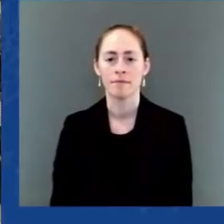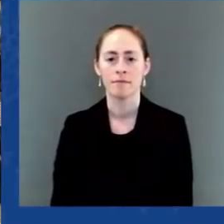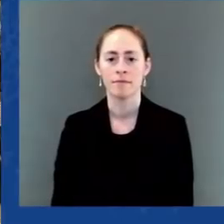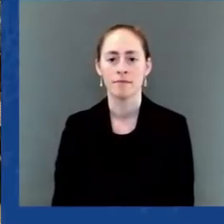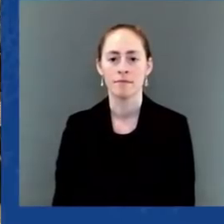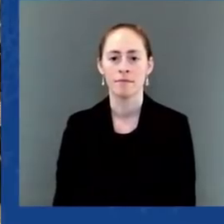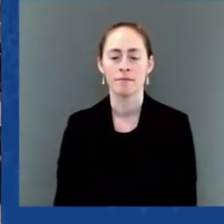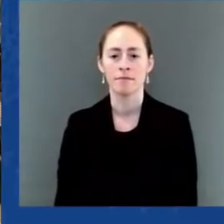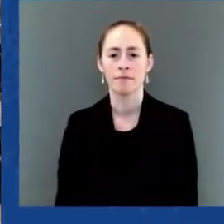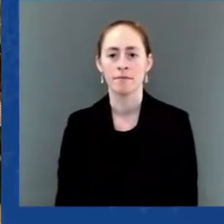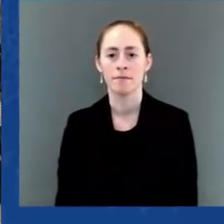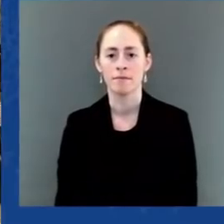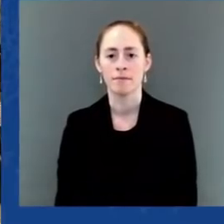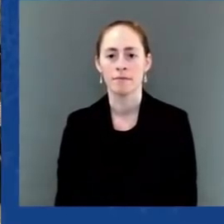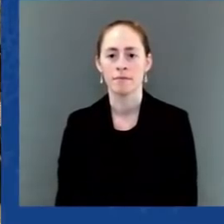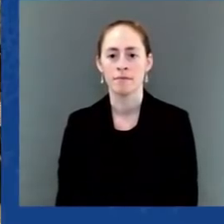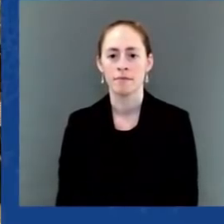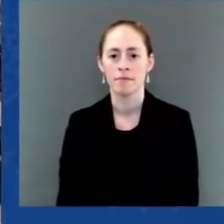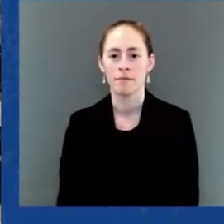Minister of Canada.